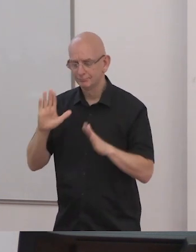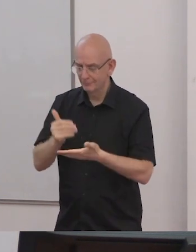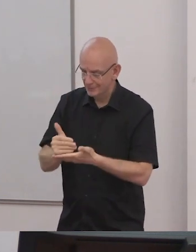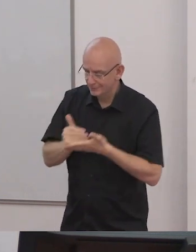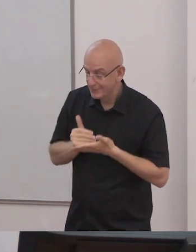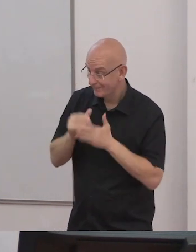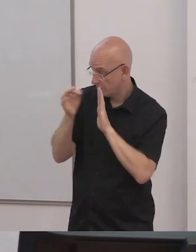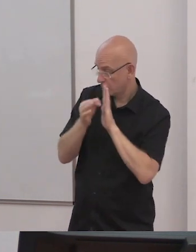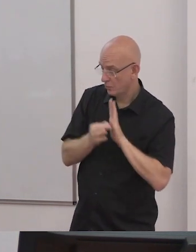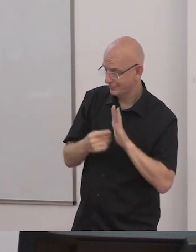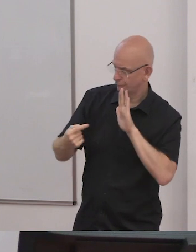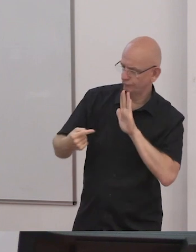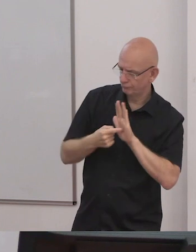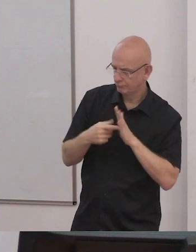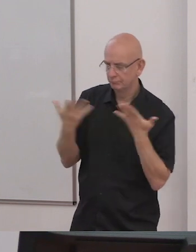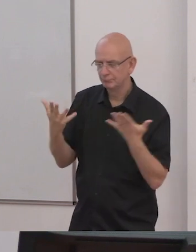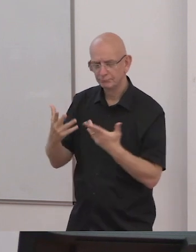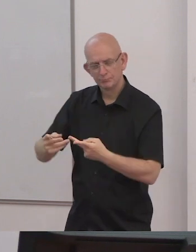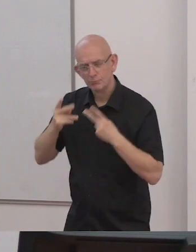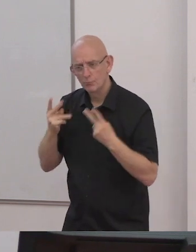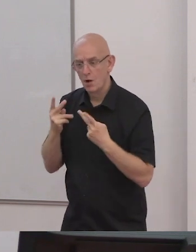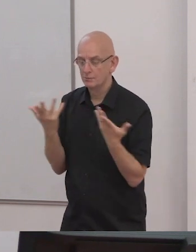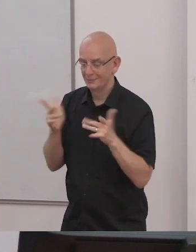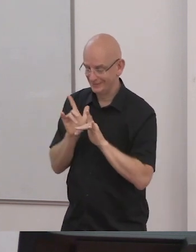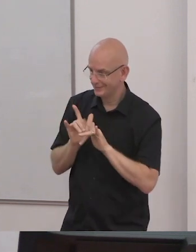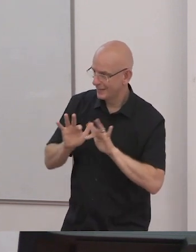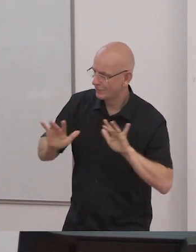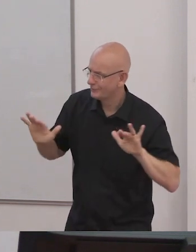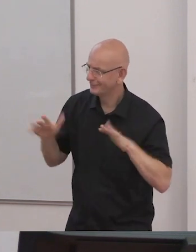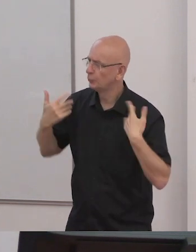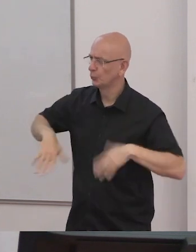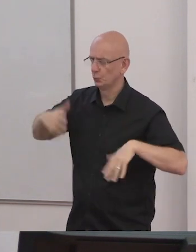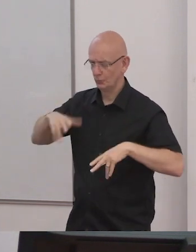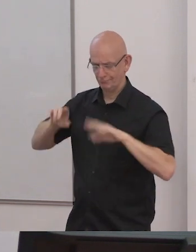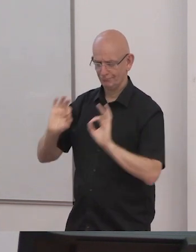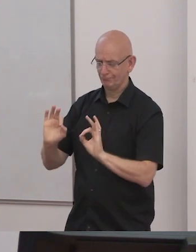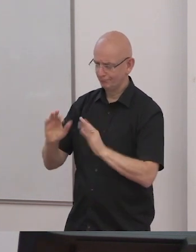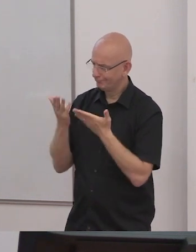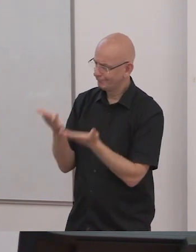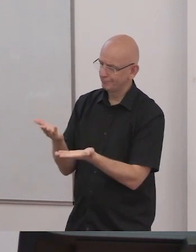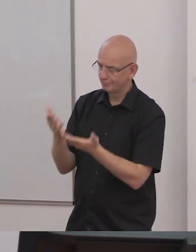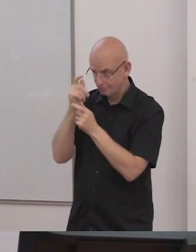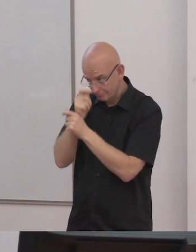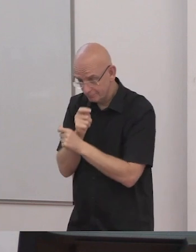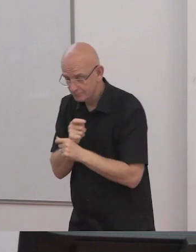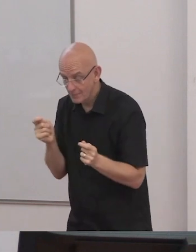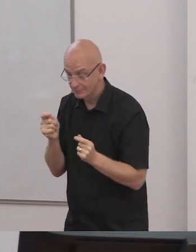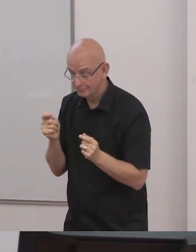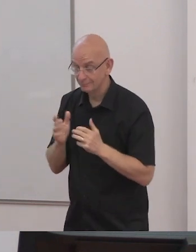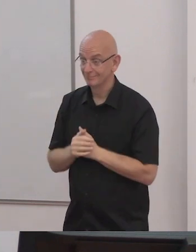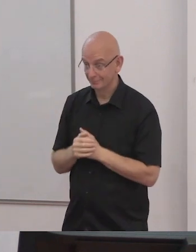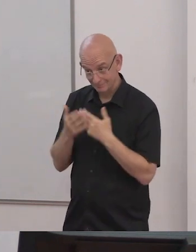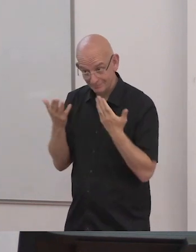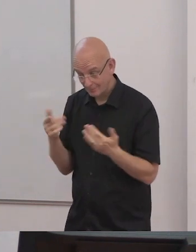by the time the non-disabled student finish their education and